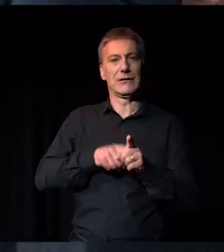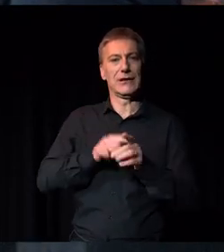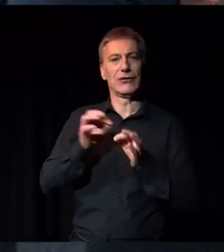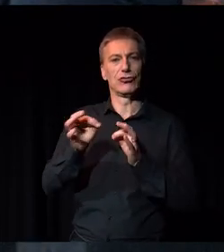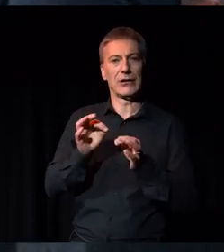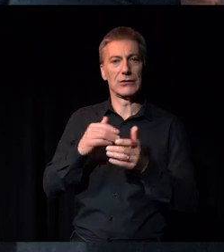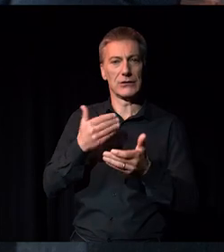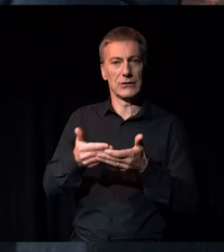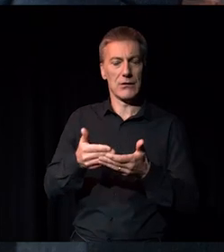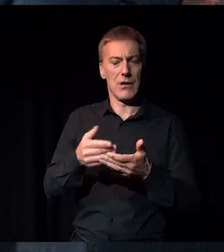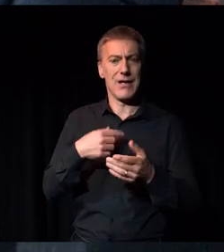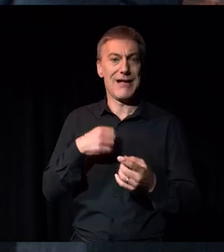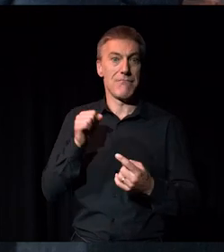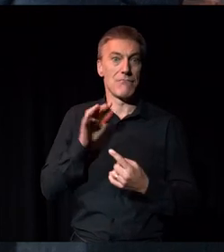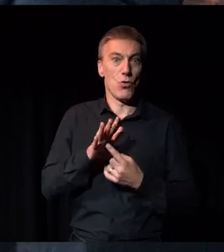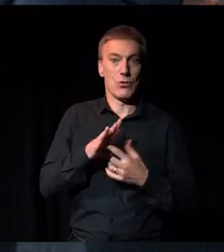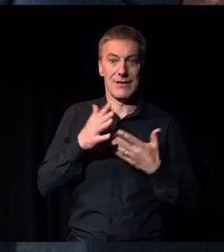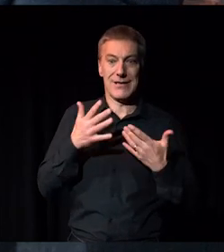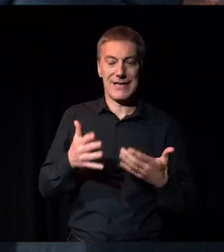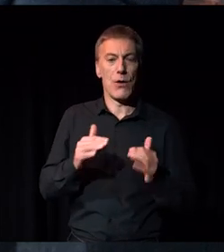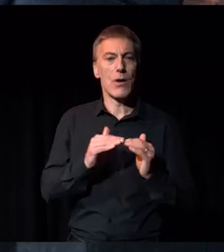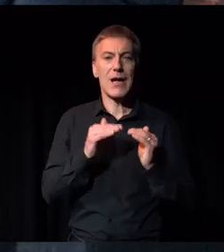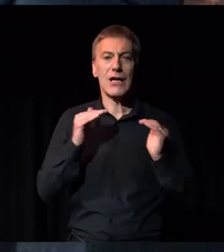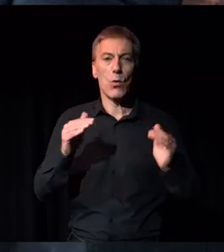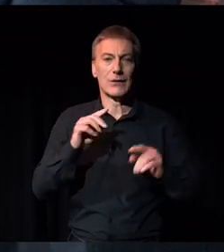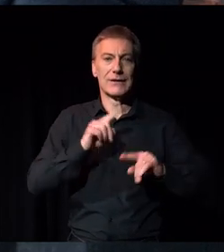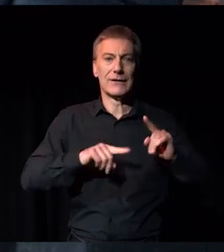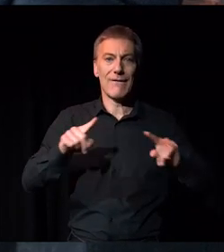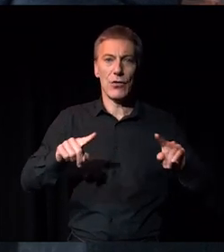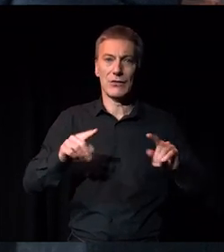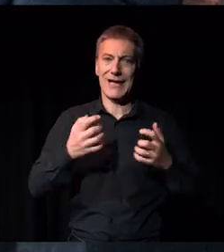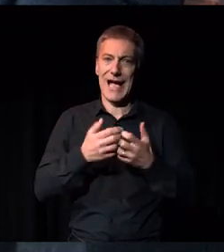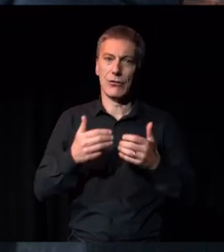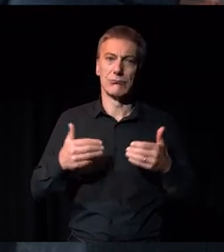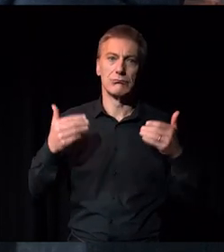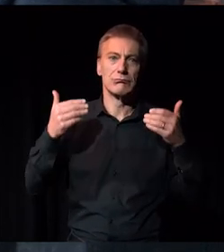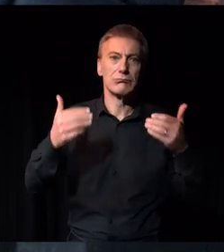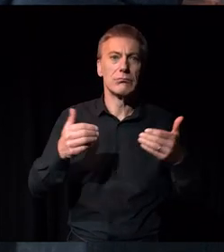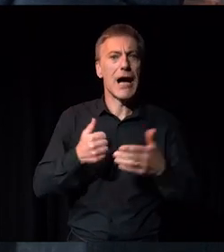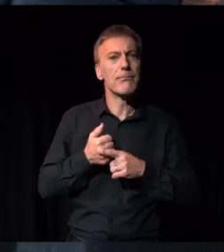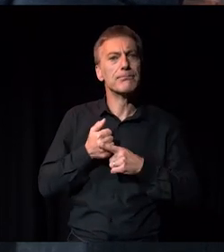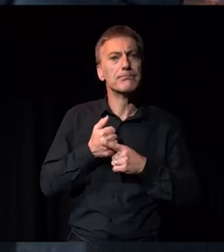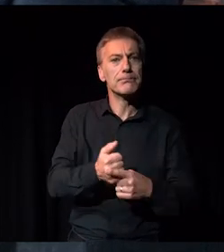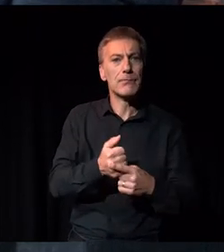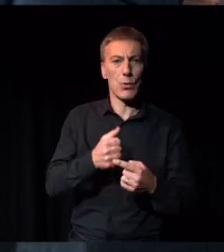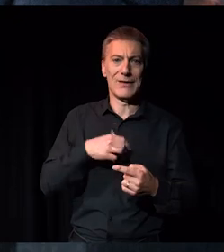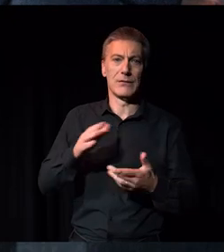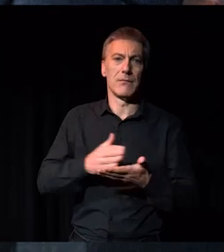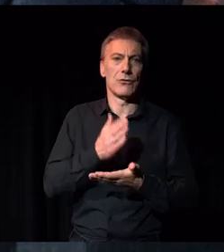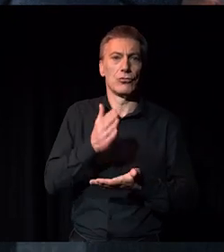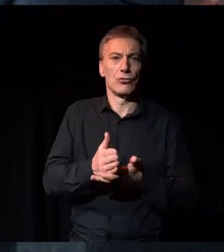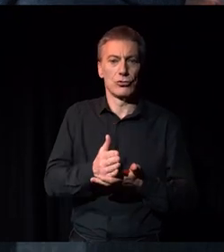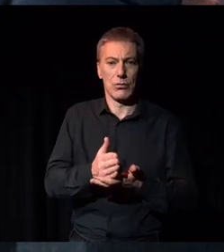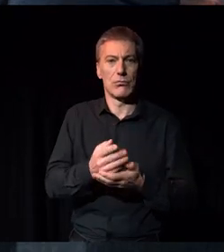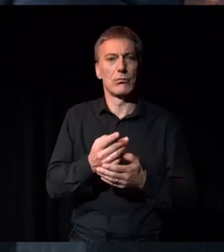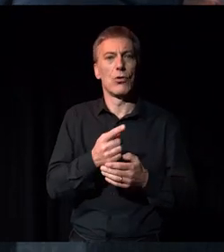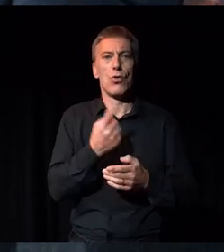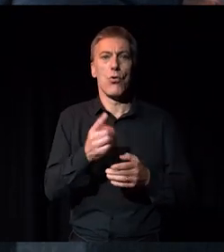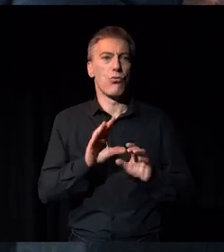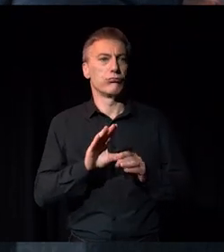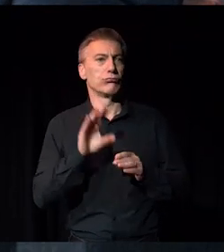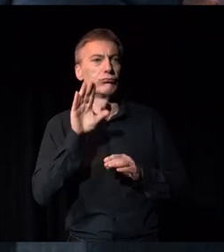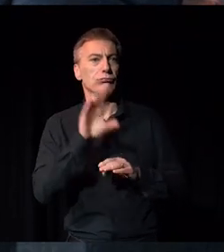one of the drivers for our work around equality and diversity moving forward will be about ensuring the organisations that receive funding